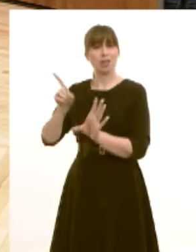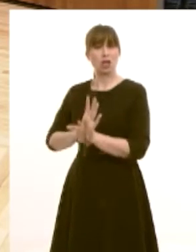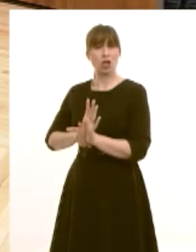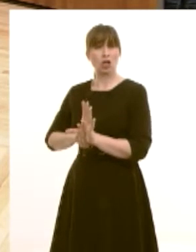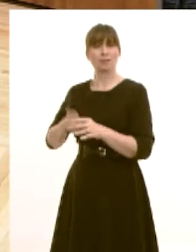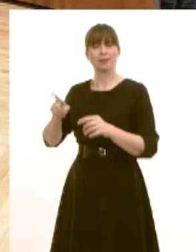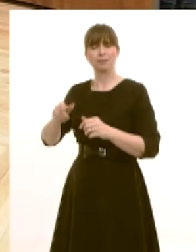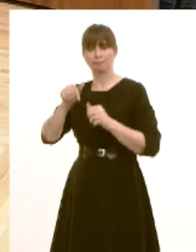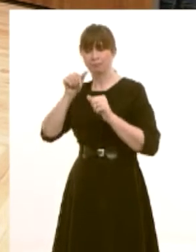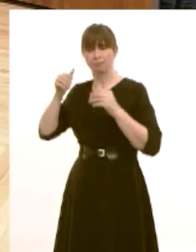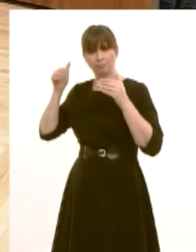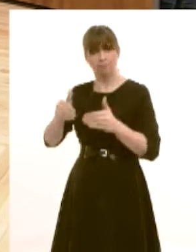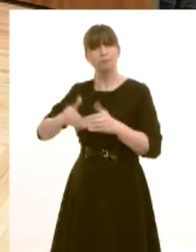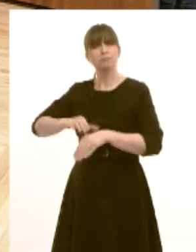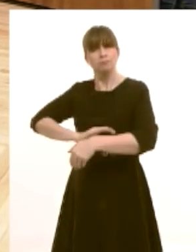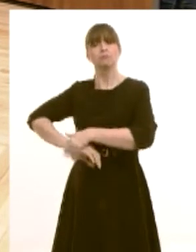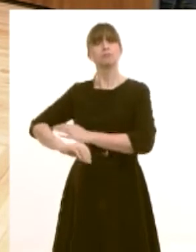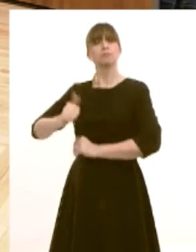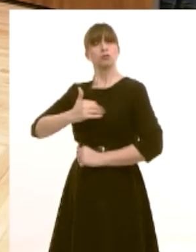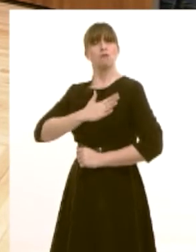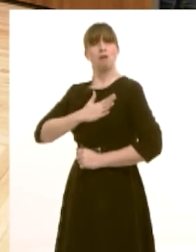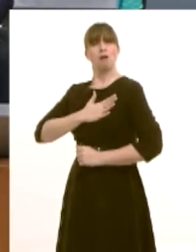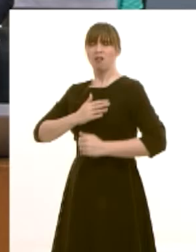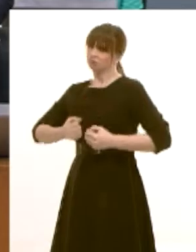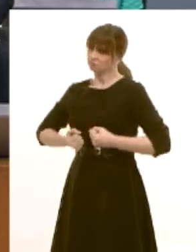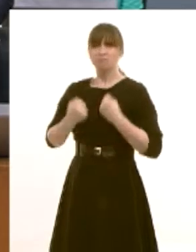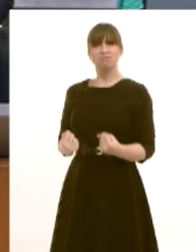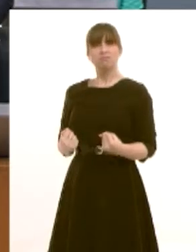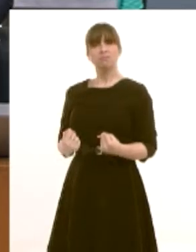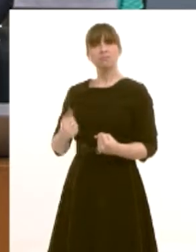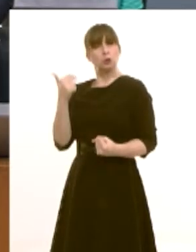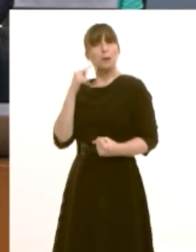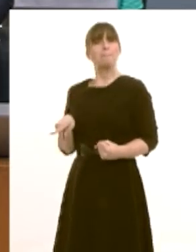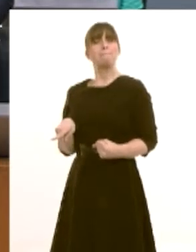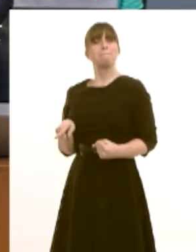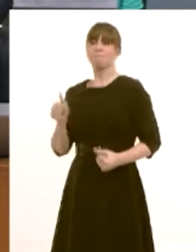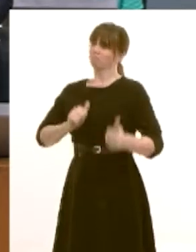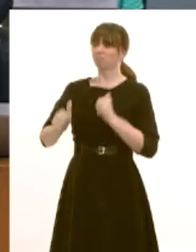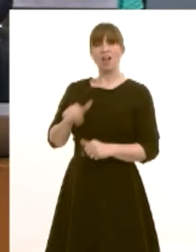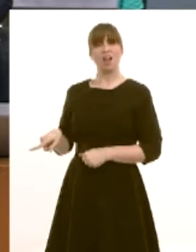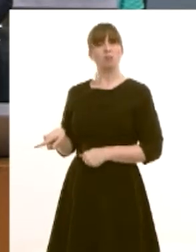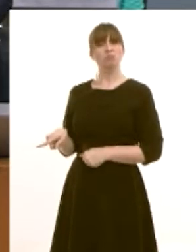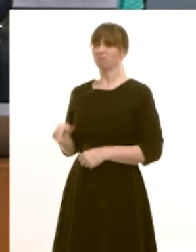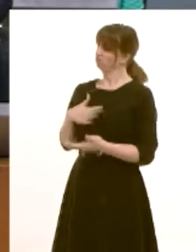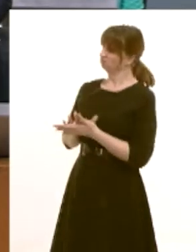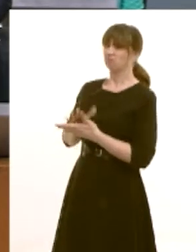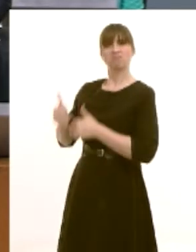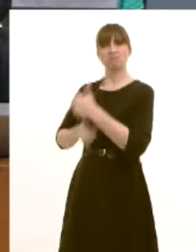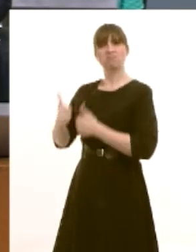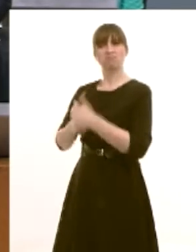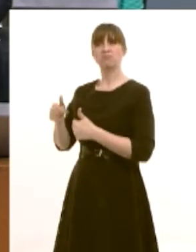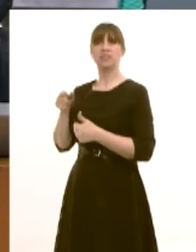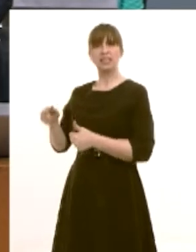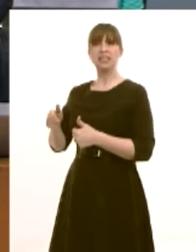this institution with integrity pride and passion and ultimately has served his constituents constituents